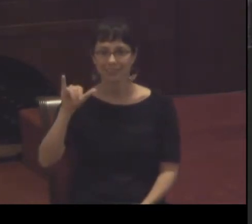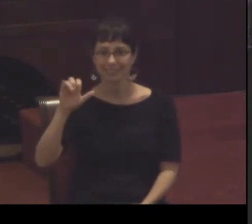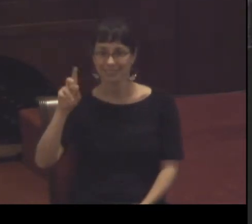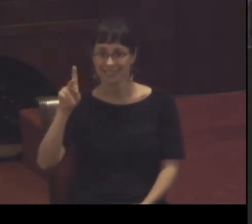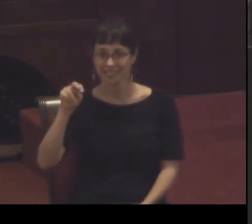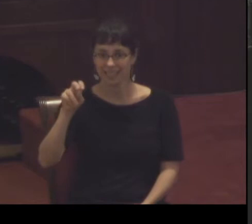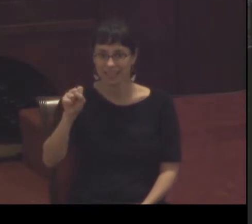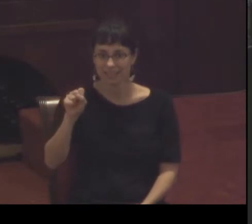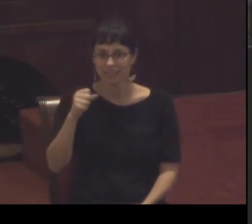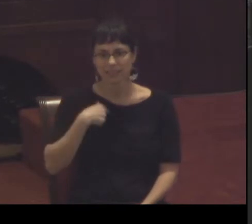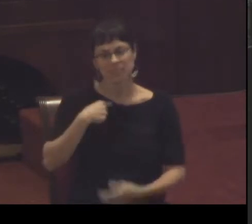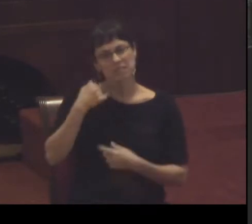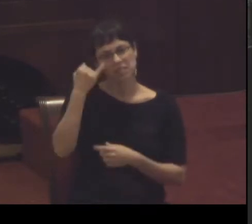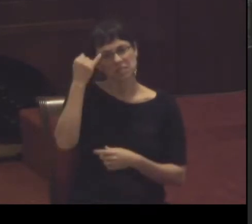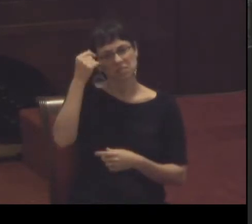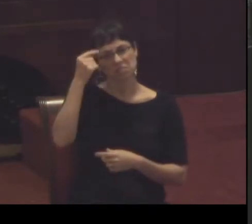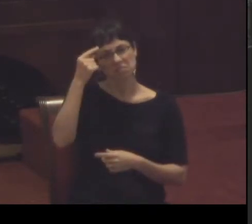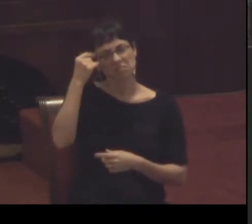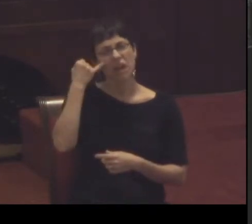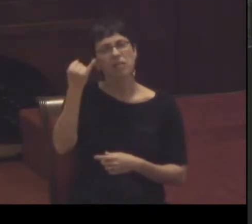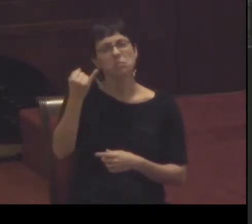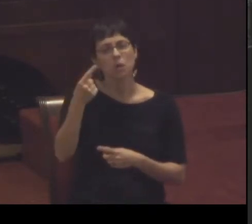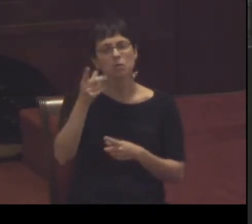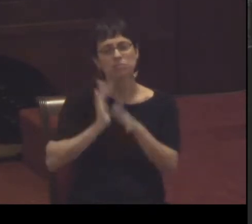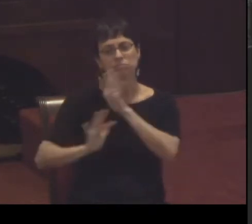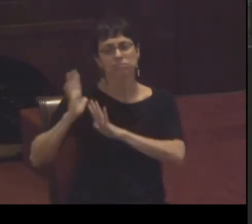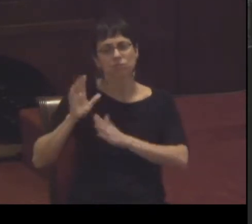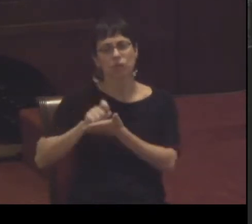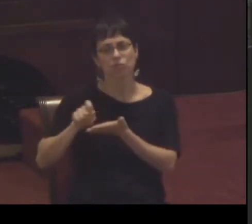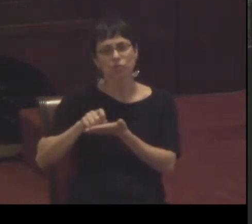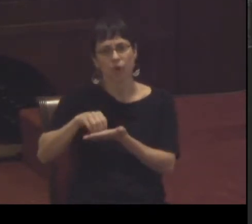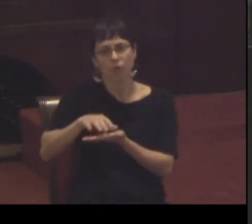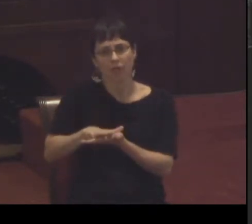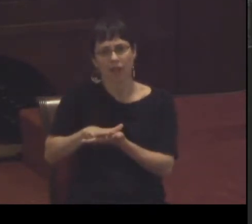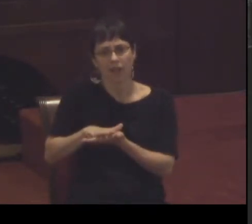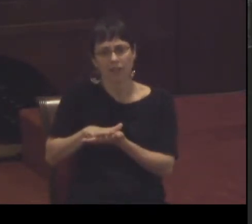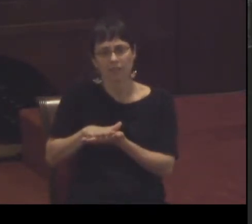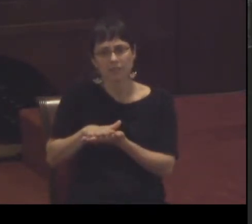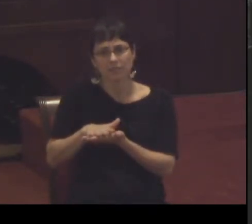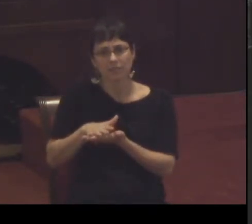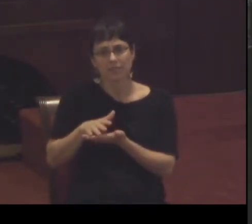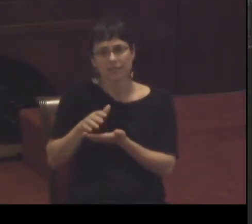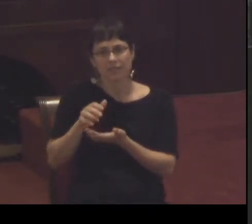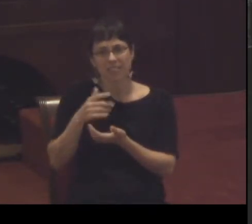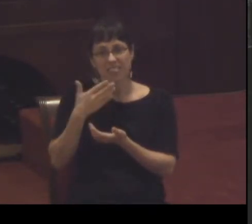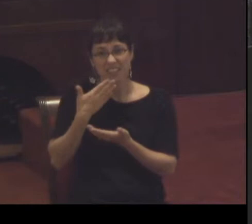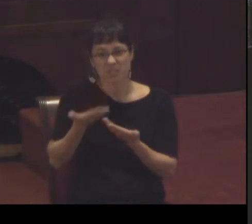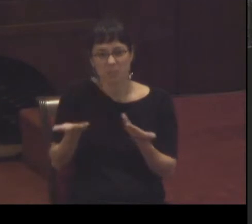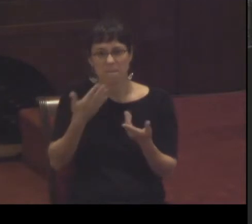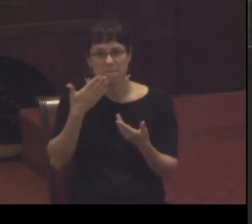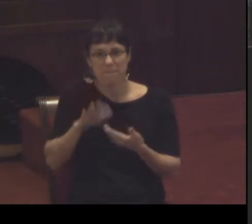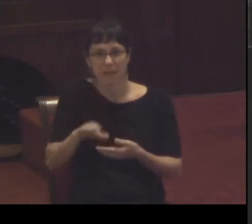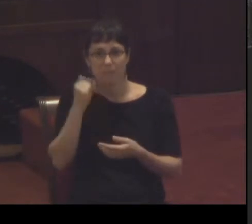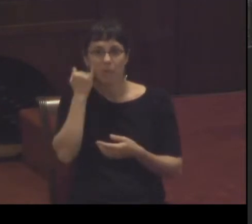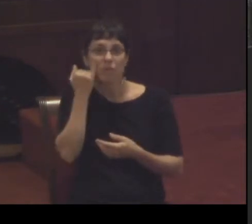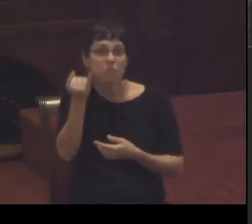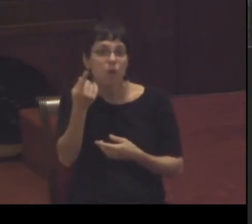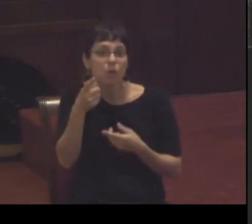then but you know it wasn't so bad they were also good yes not quite the same right